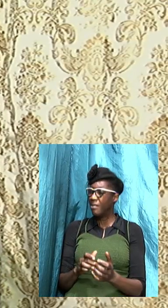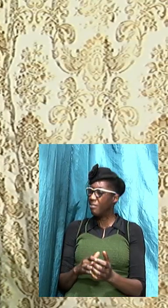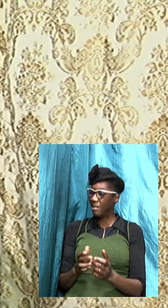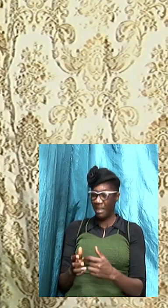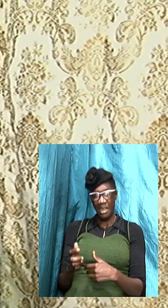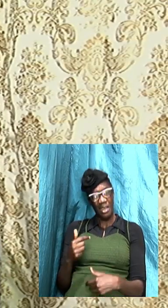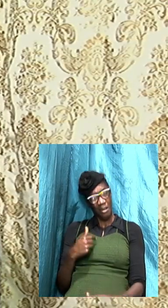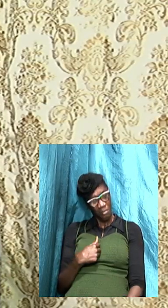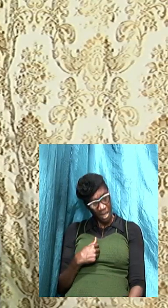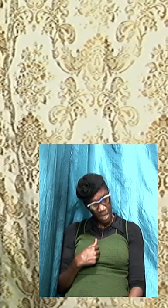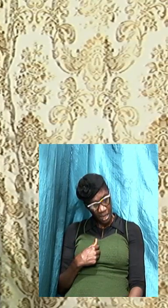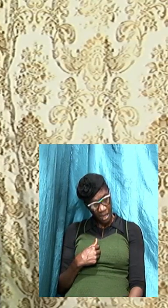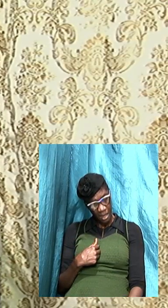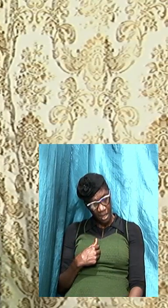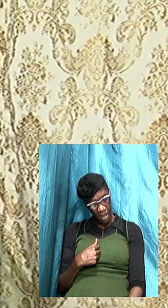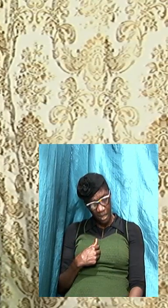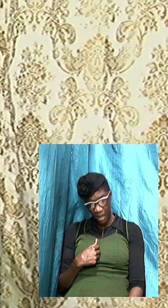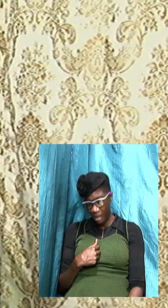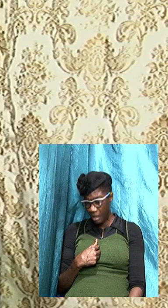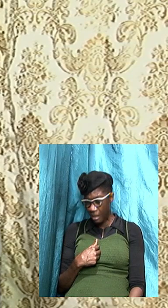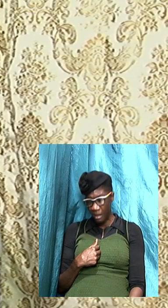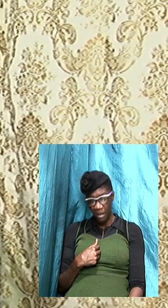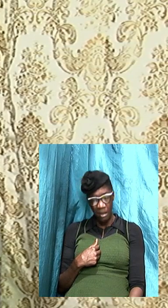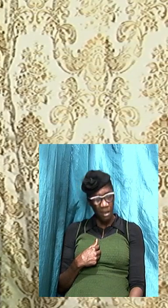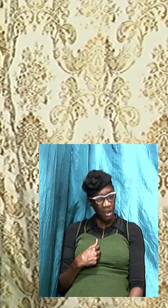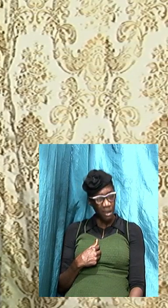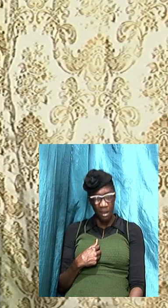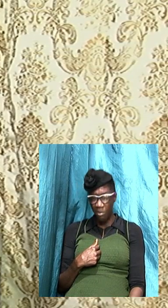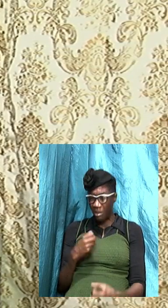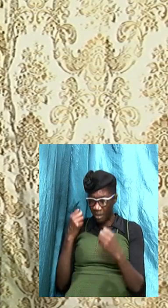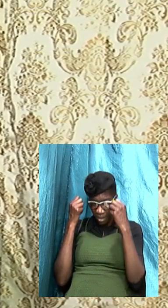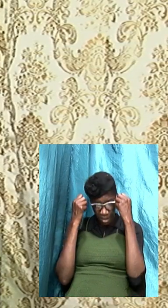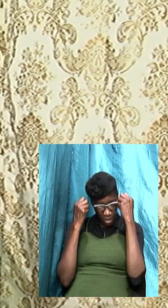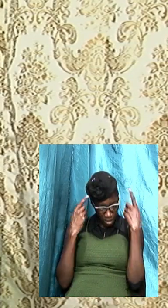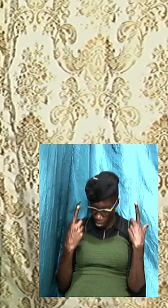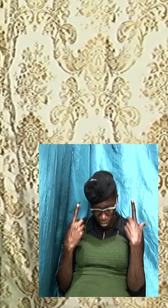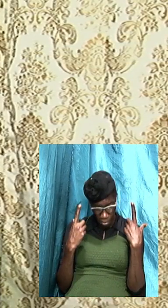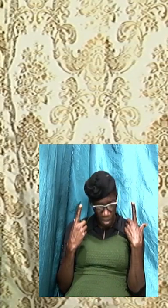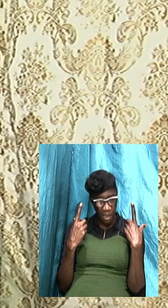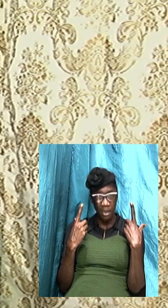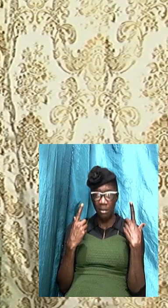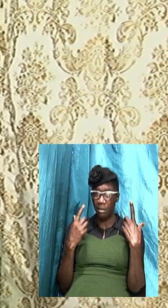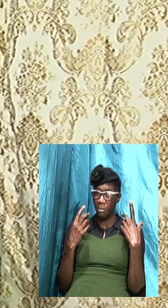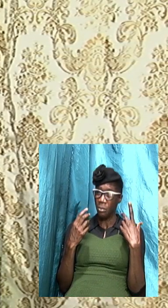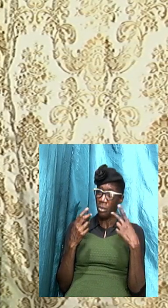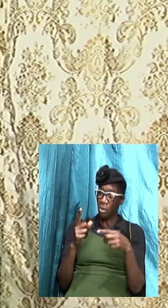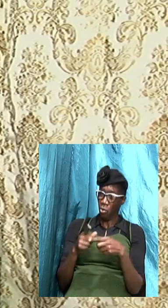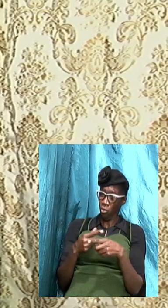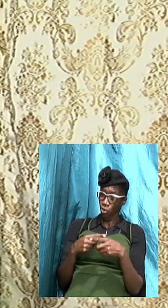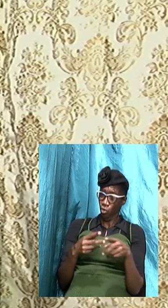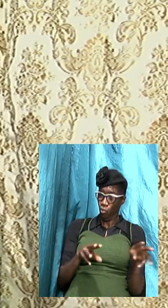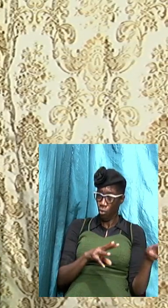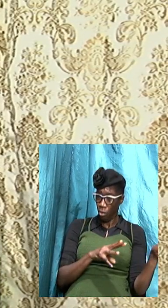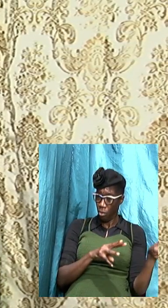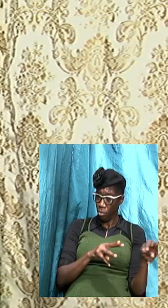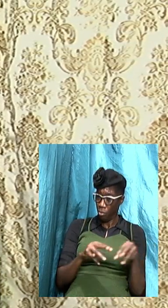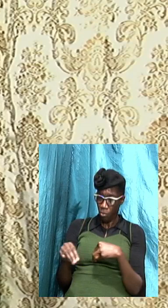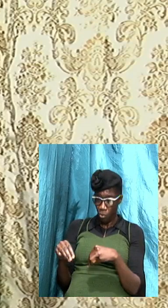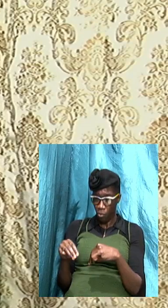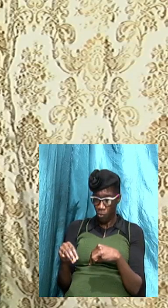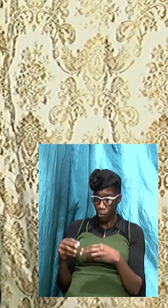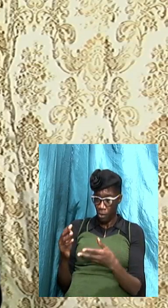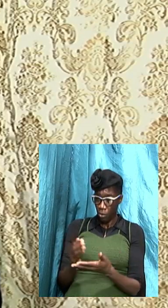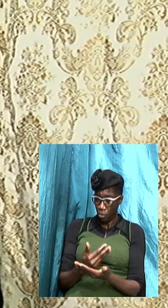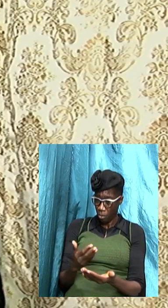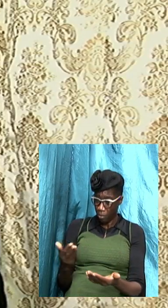how soon you have removed yourself from him that has called you to something